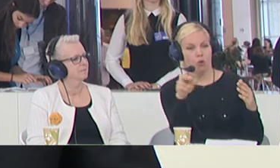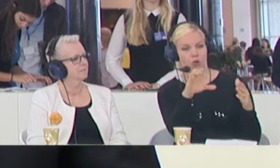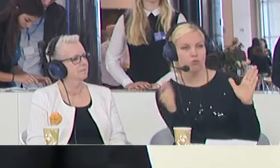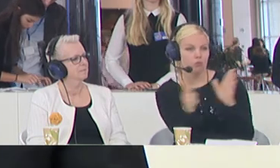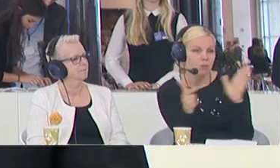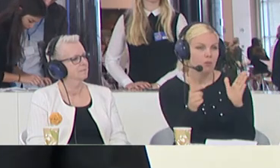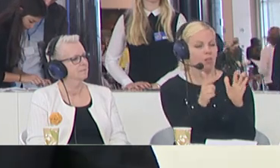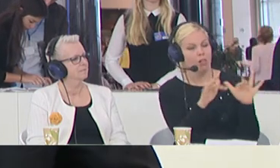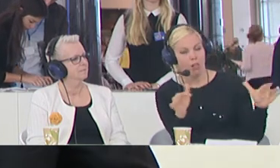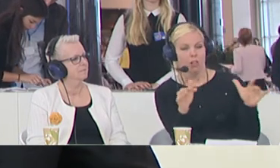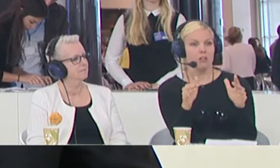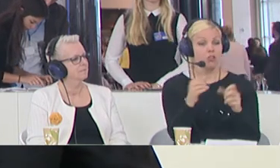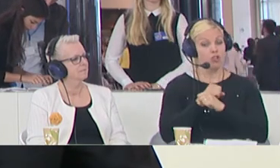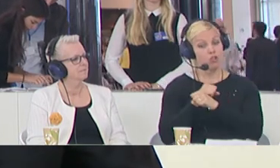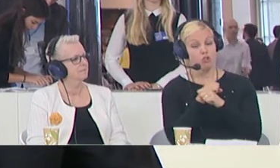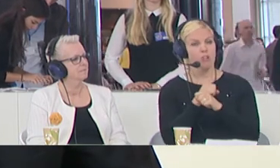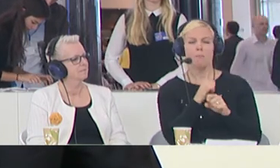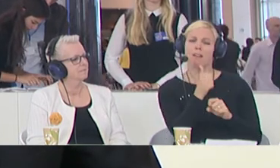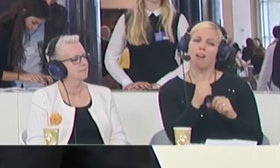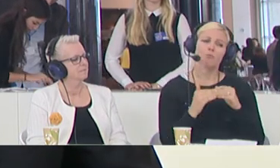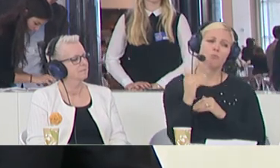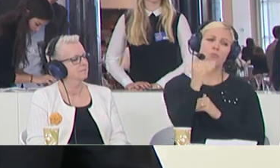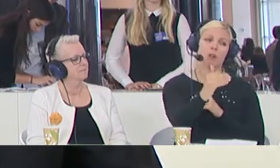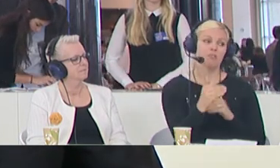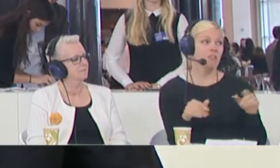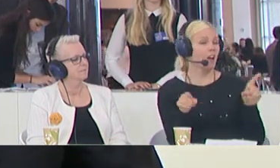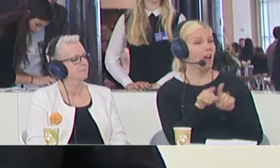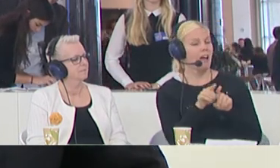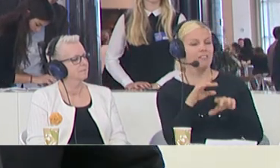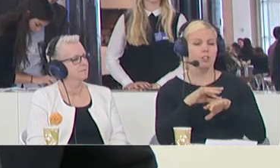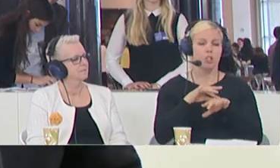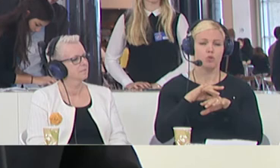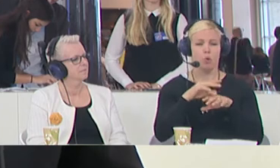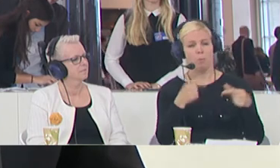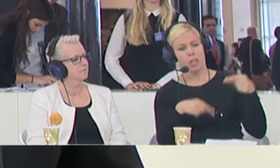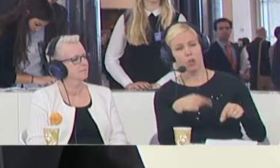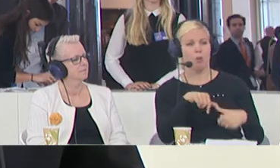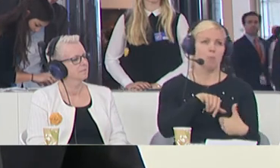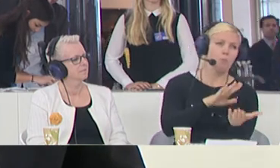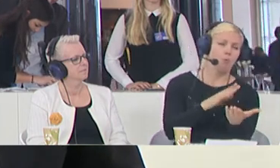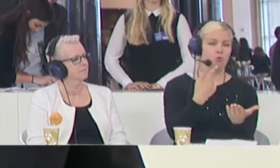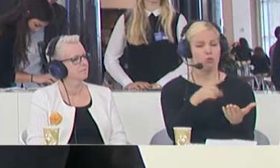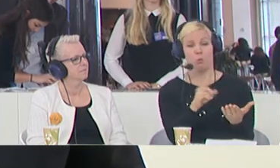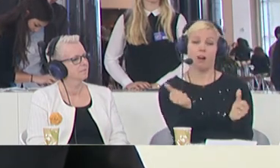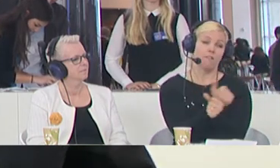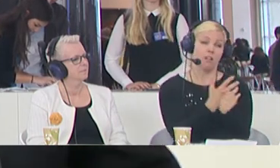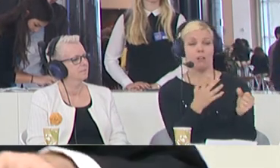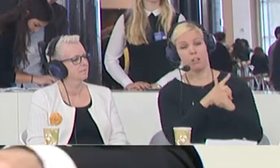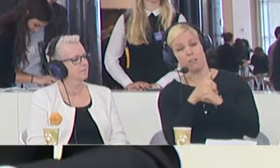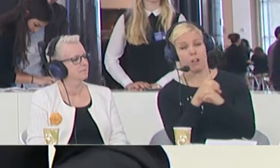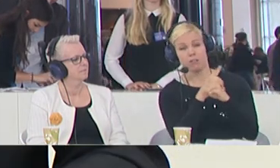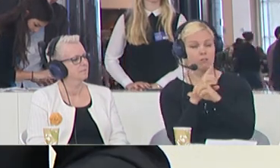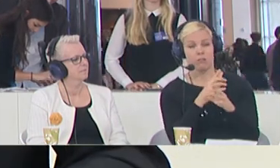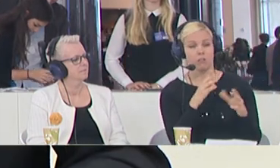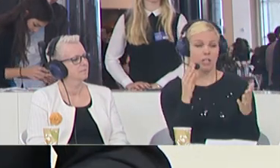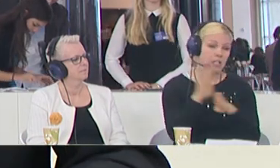elements as well, but not to overplay the security element as a geopolitical approach to the defense industry and